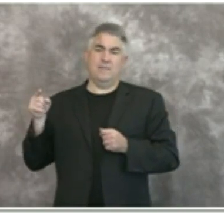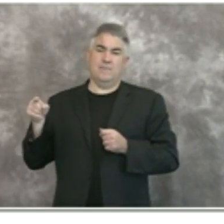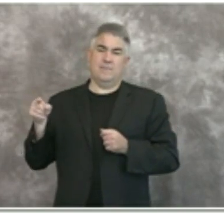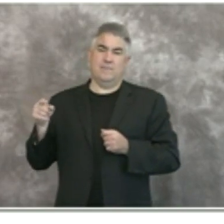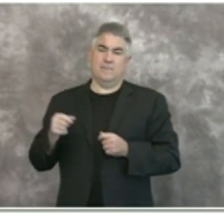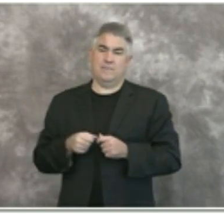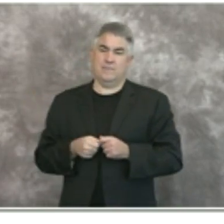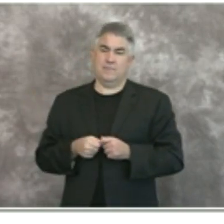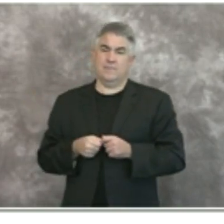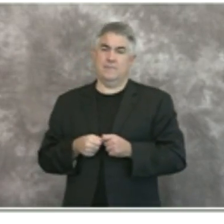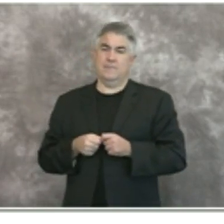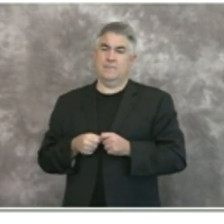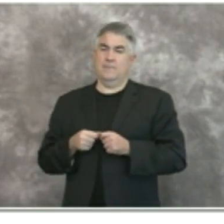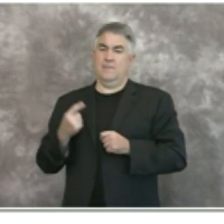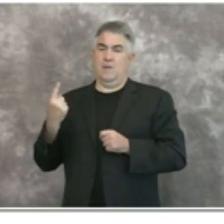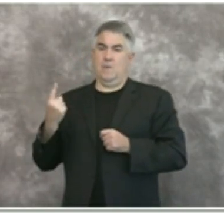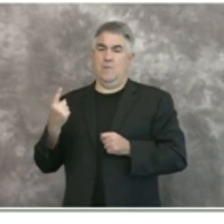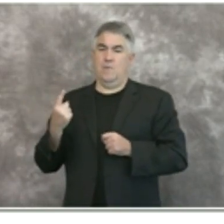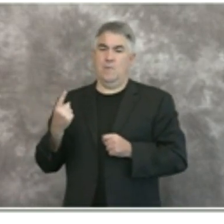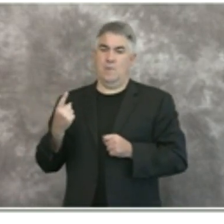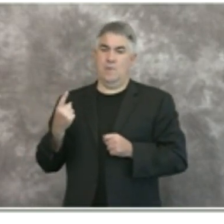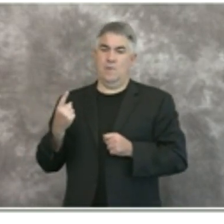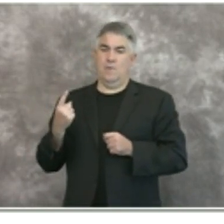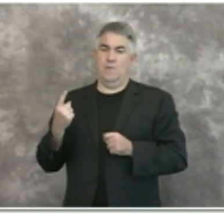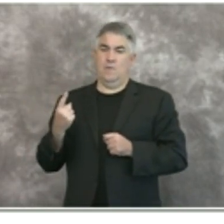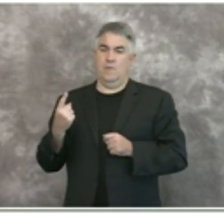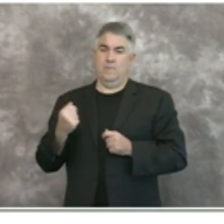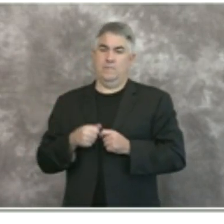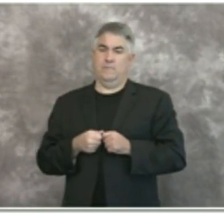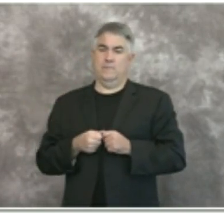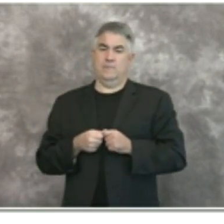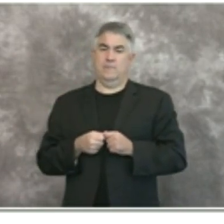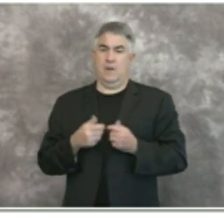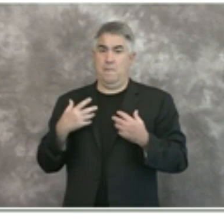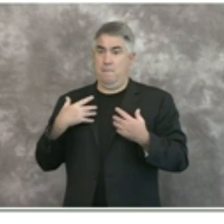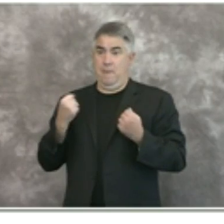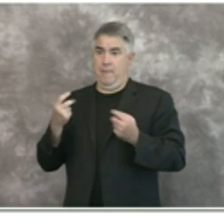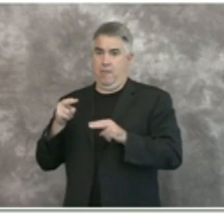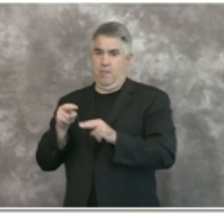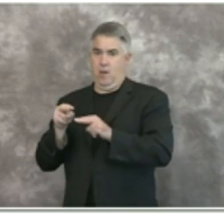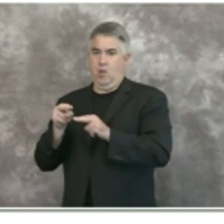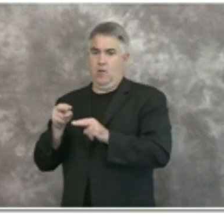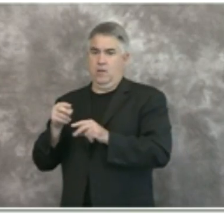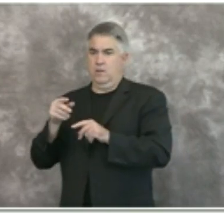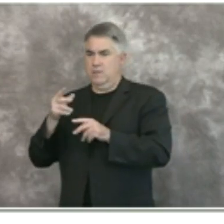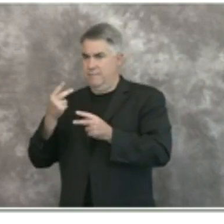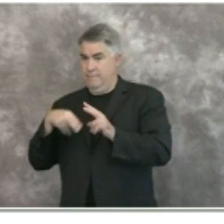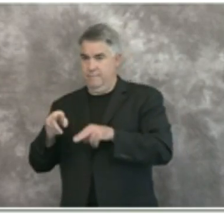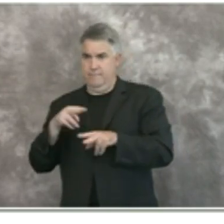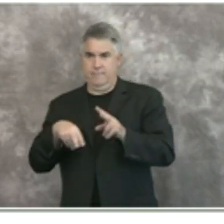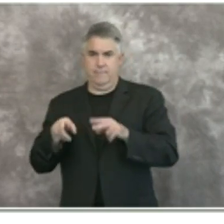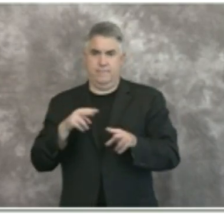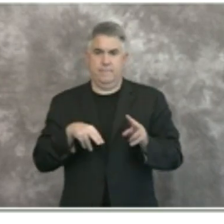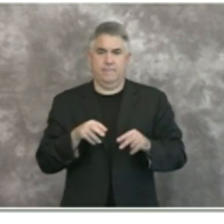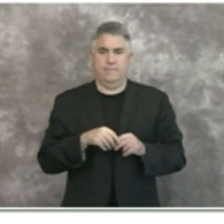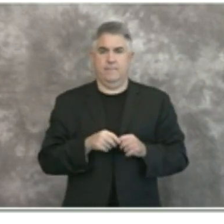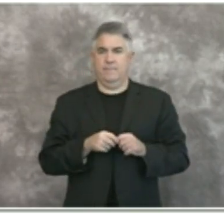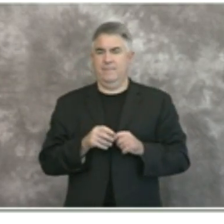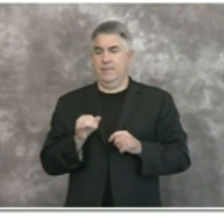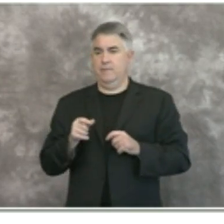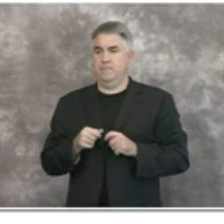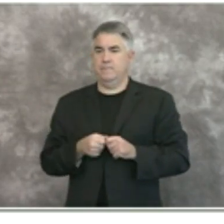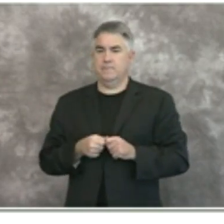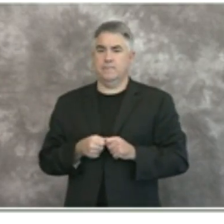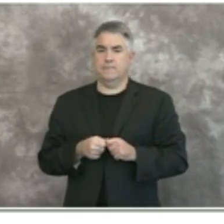one in health care and one in public health that also would cause us to look at what's going on and then